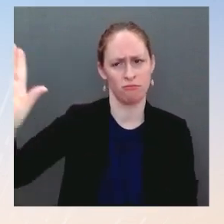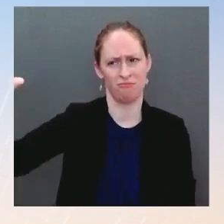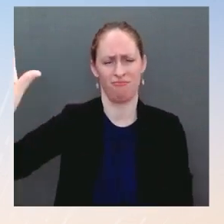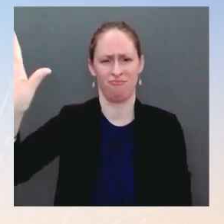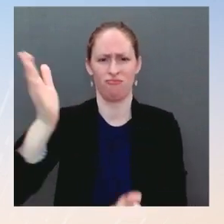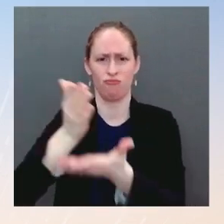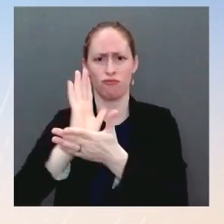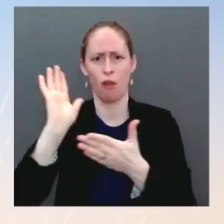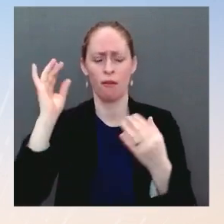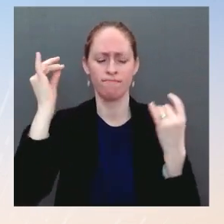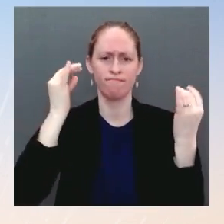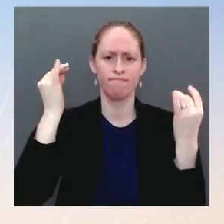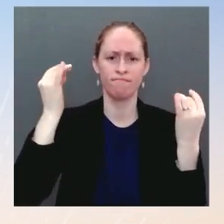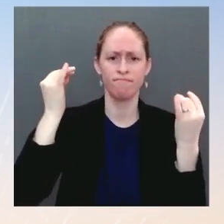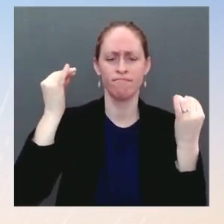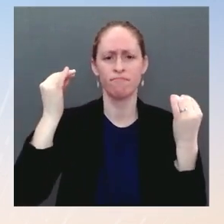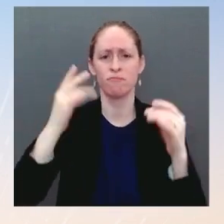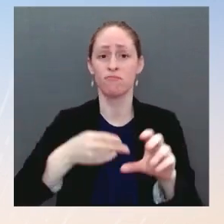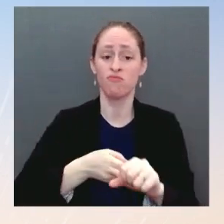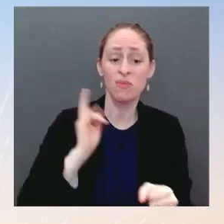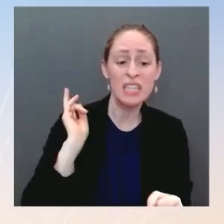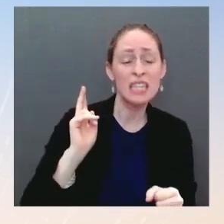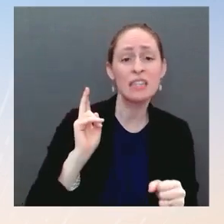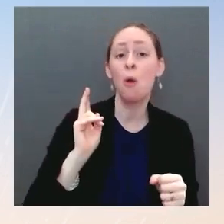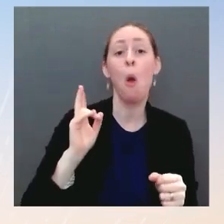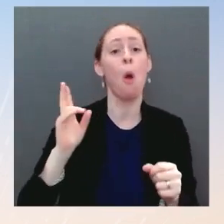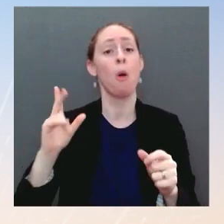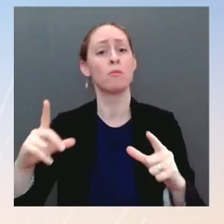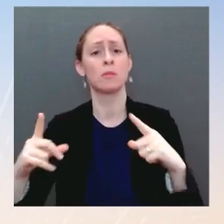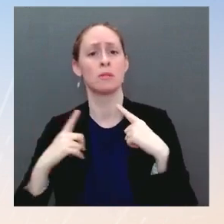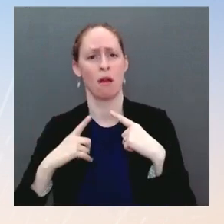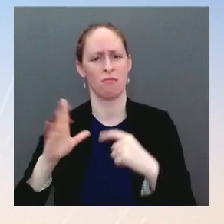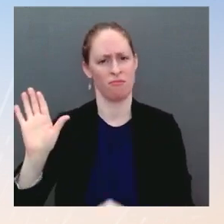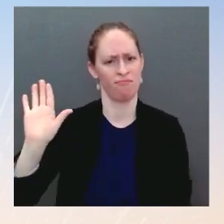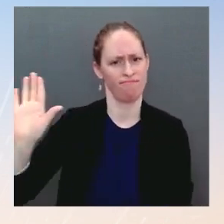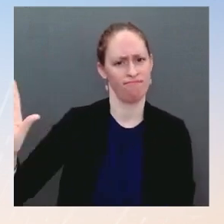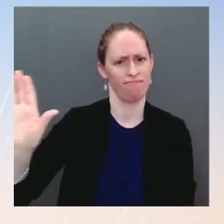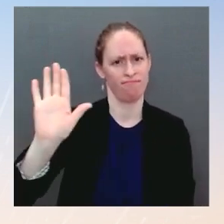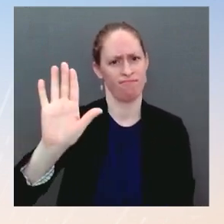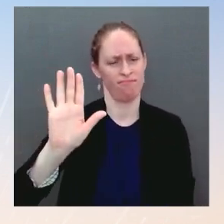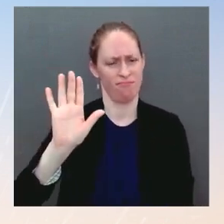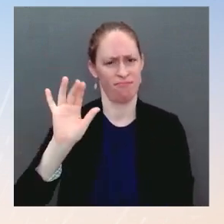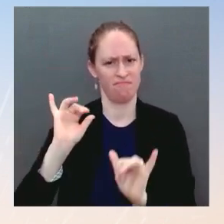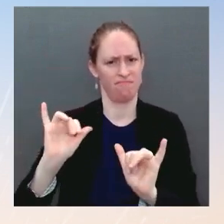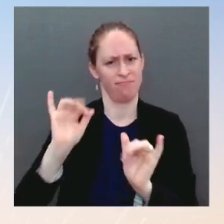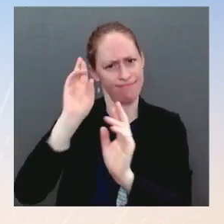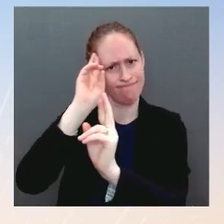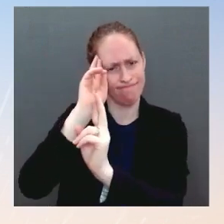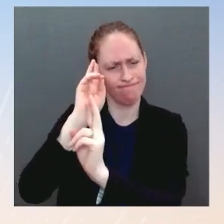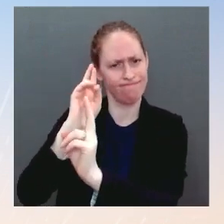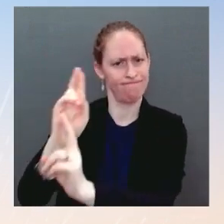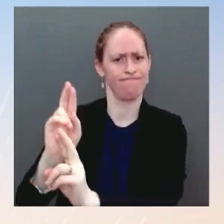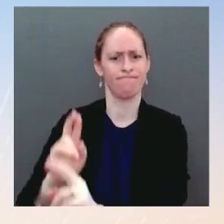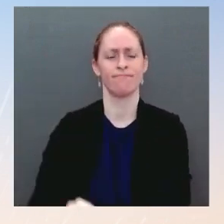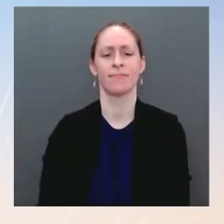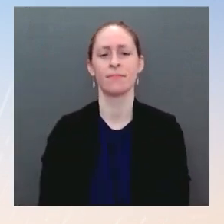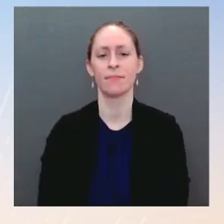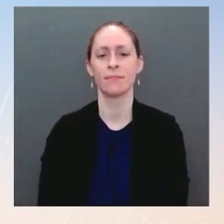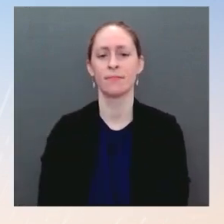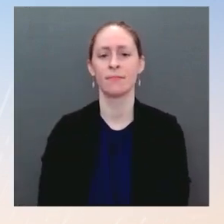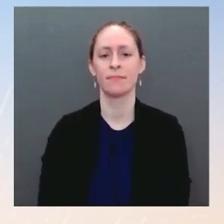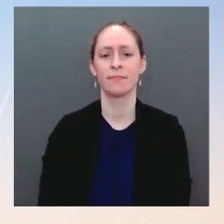of us to conduct ourselves. But there have been a range of groups out there who have been compiling their own lists, especially given